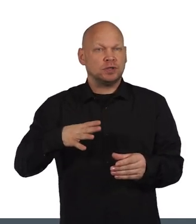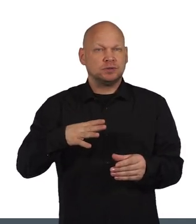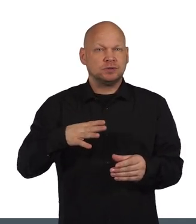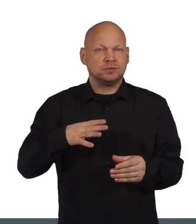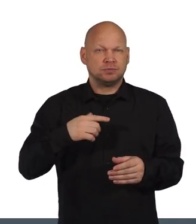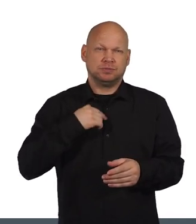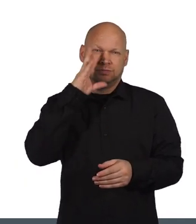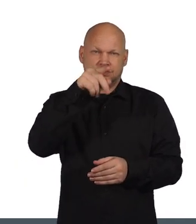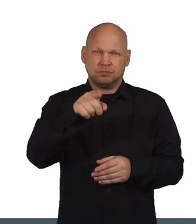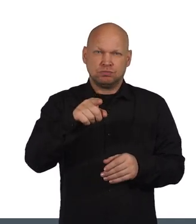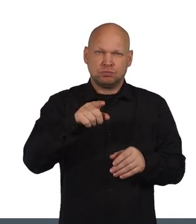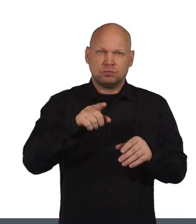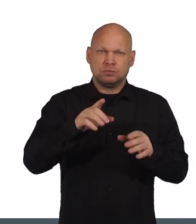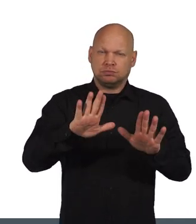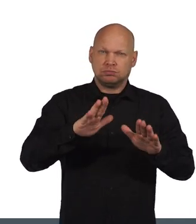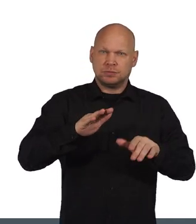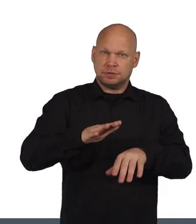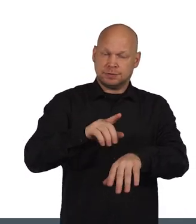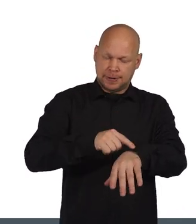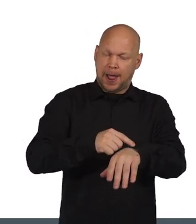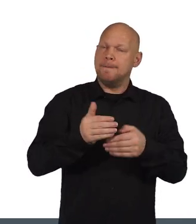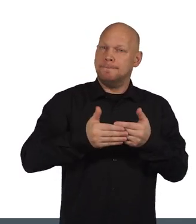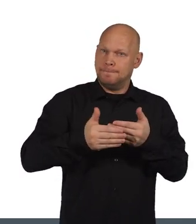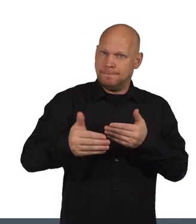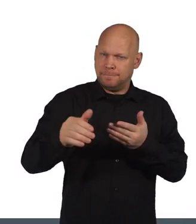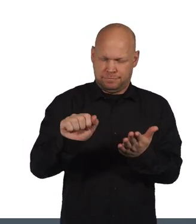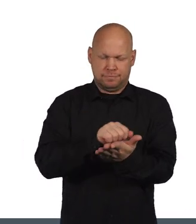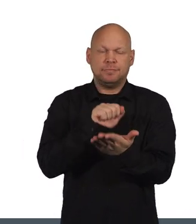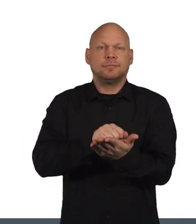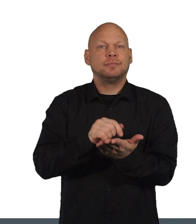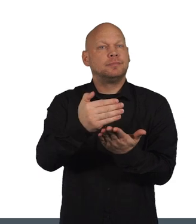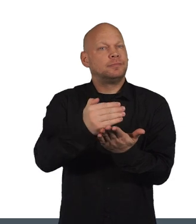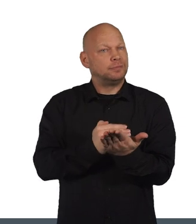we recommend that you take as long as you need to get it right.